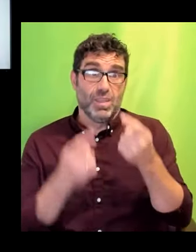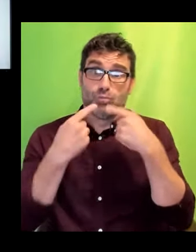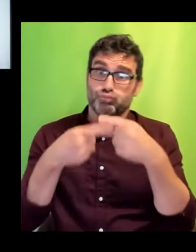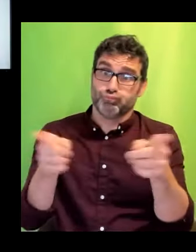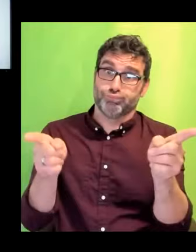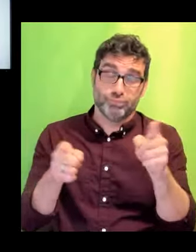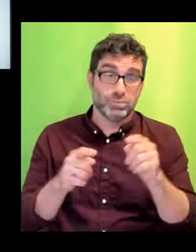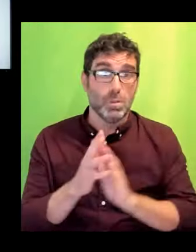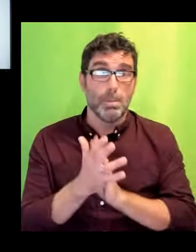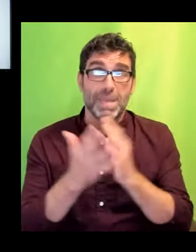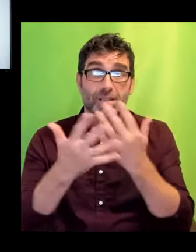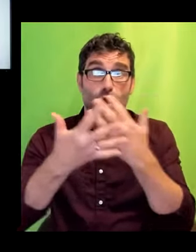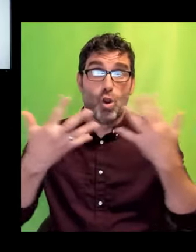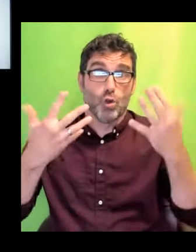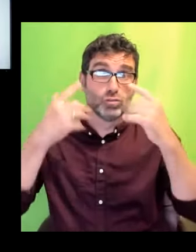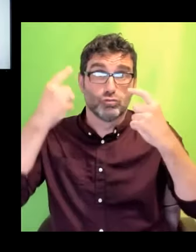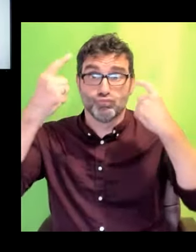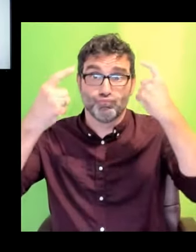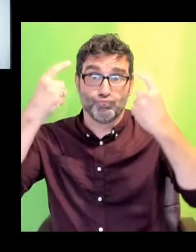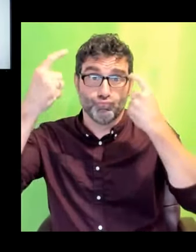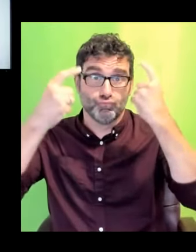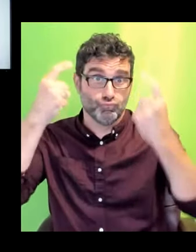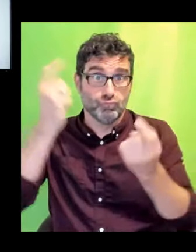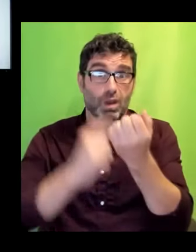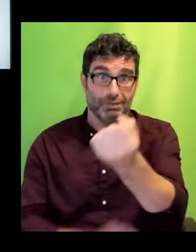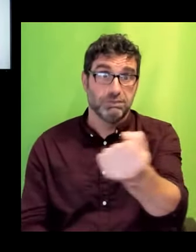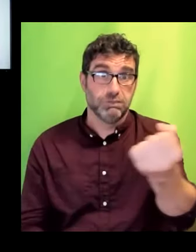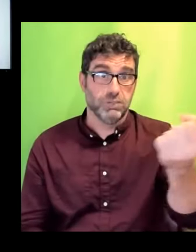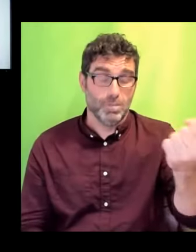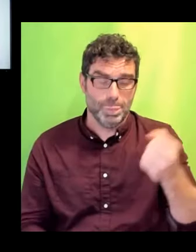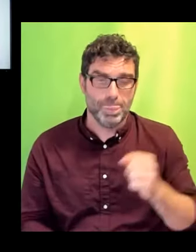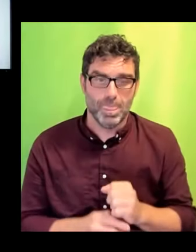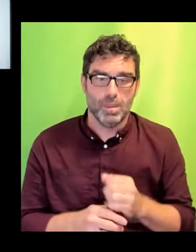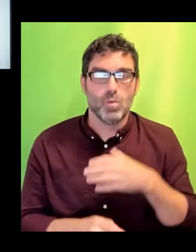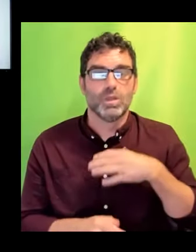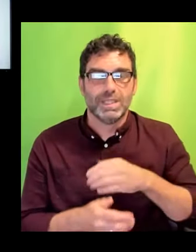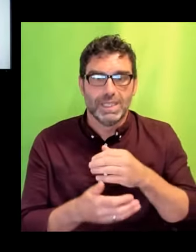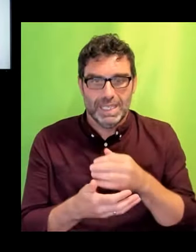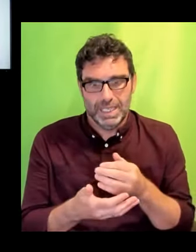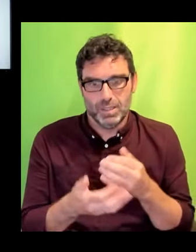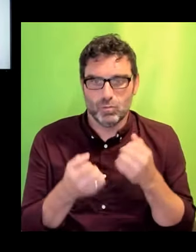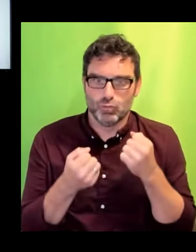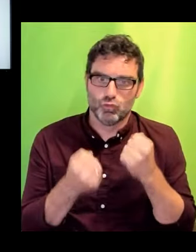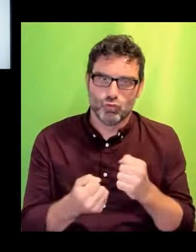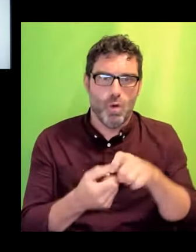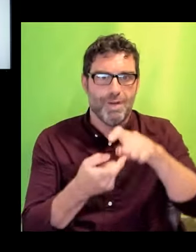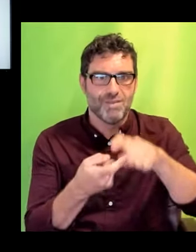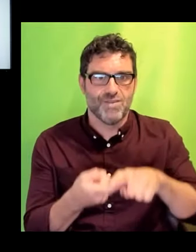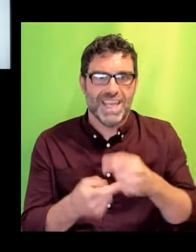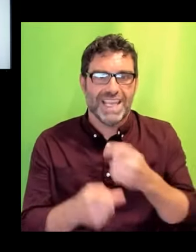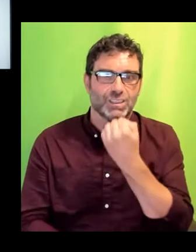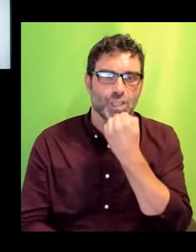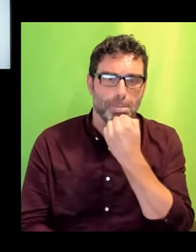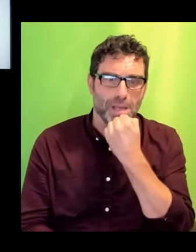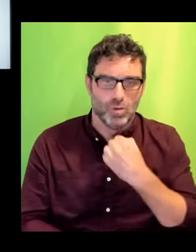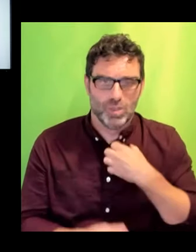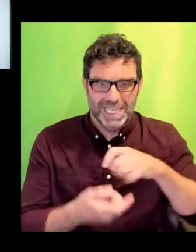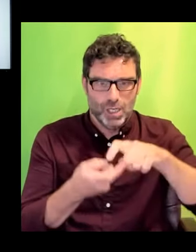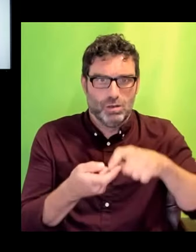Firm quotas behind and in front of the camera would fundamentally alter the stories being told and these quotas need enforcement.